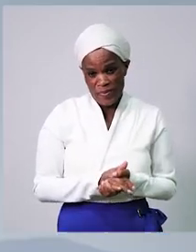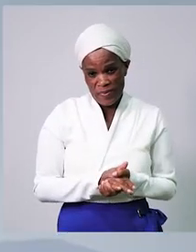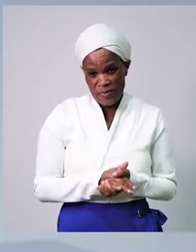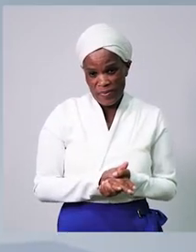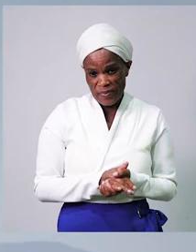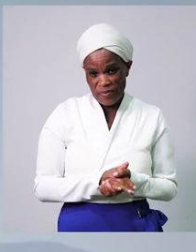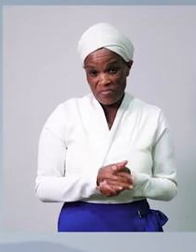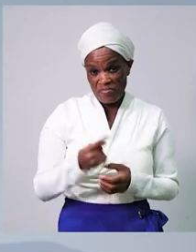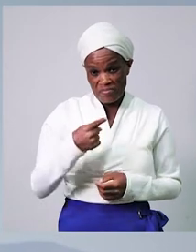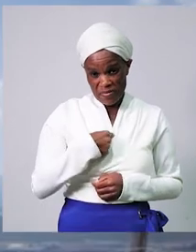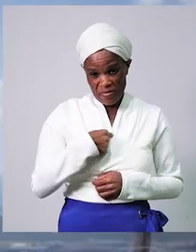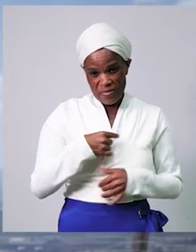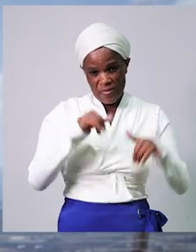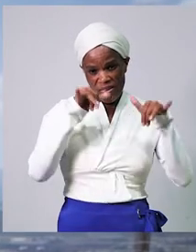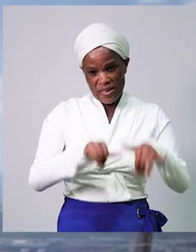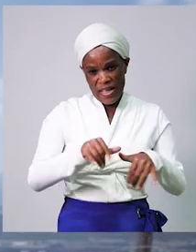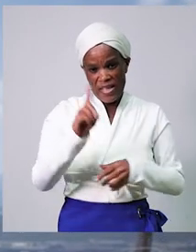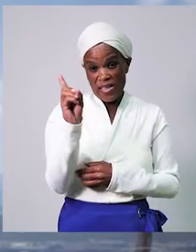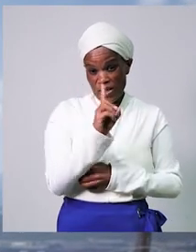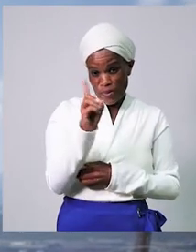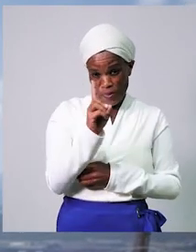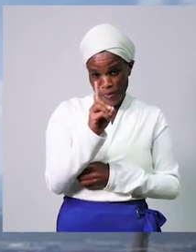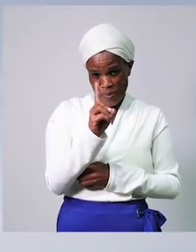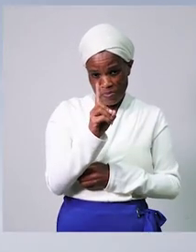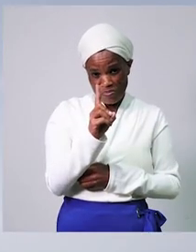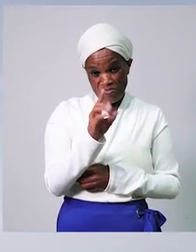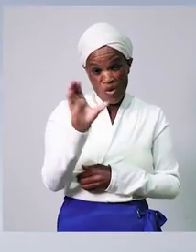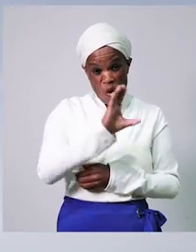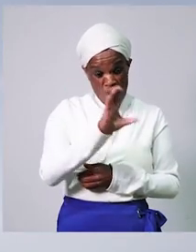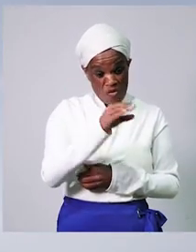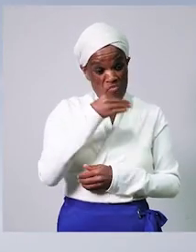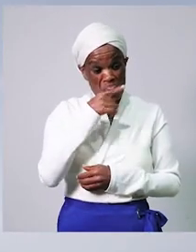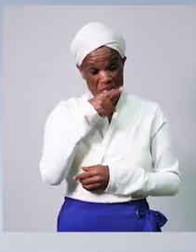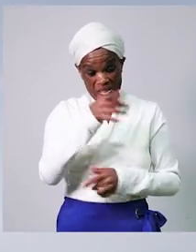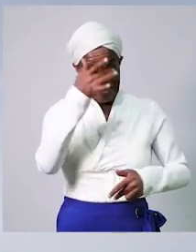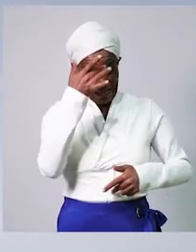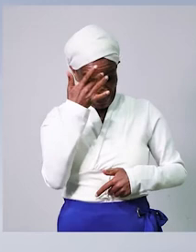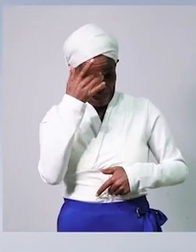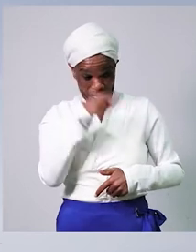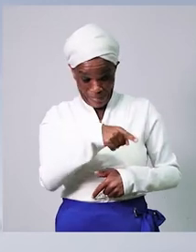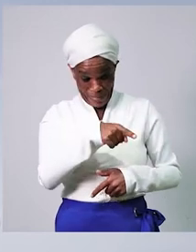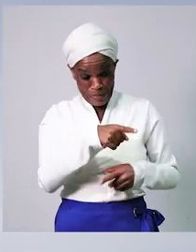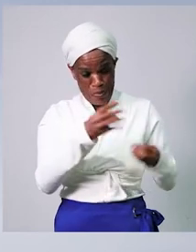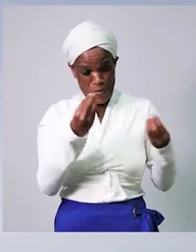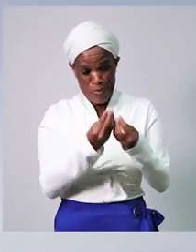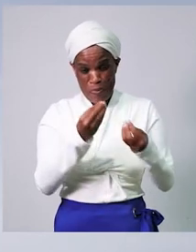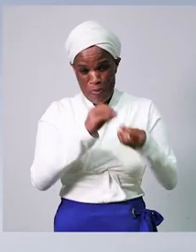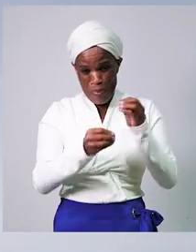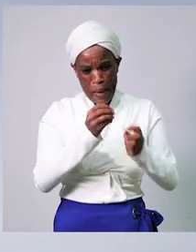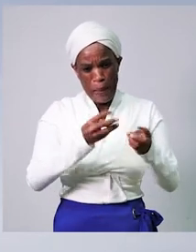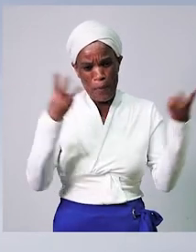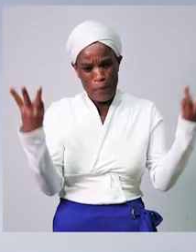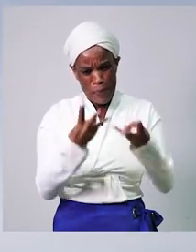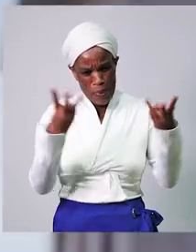I love insuspect. COVID is a virus that is making all the